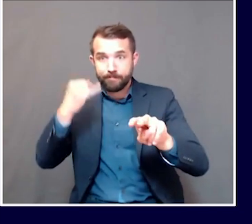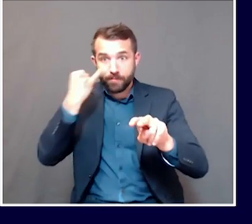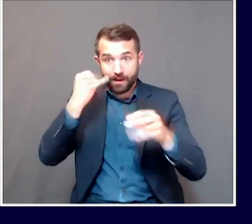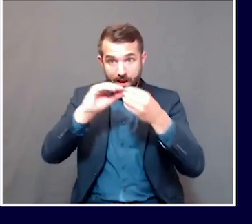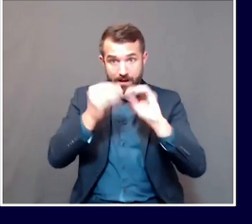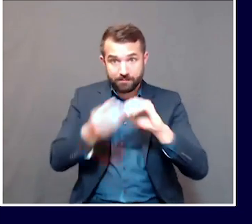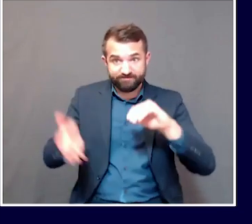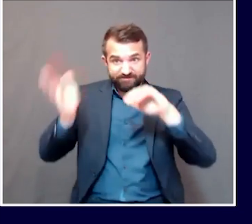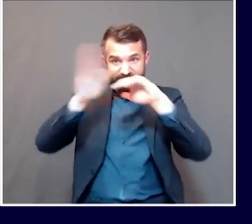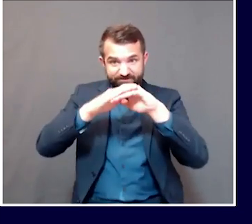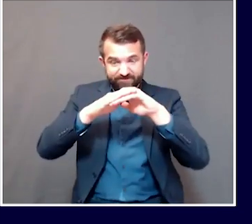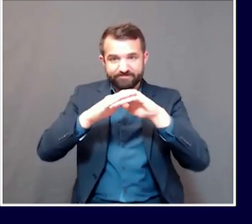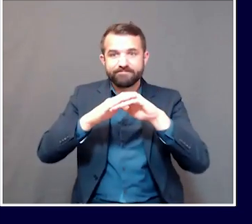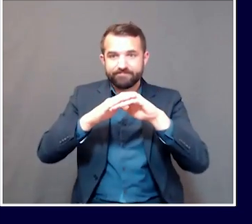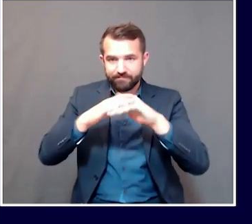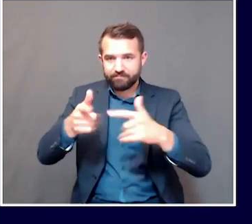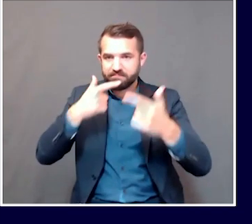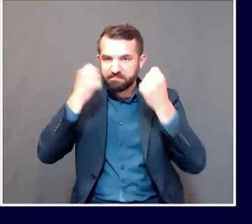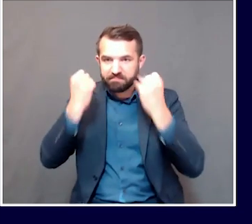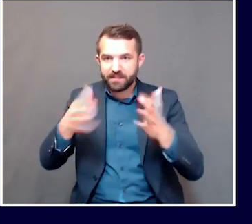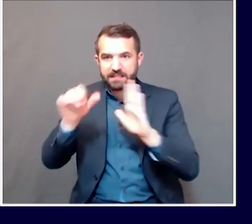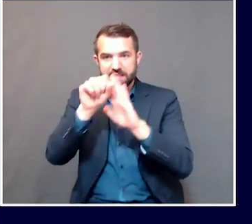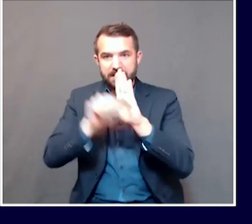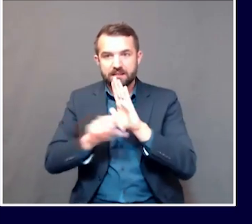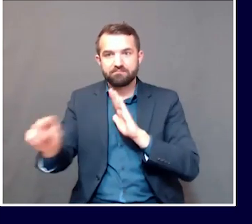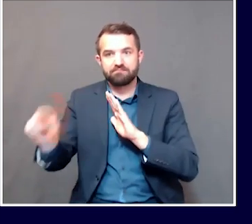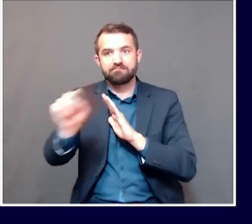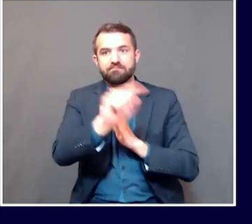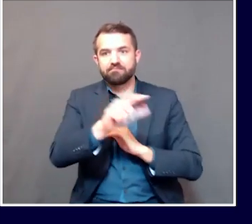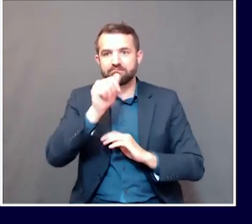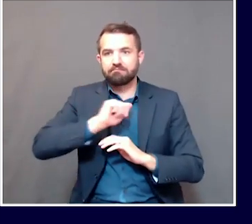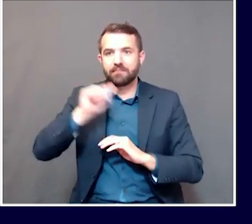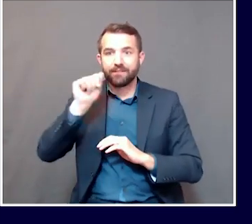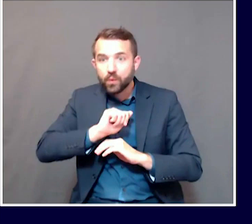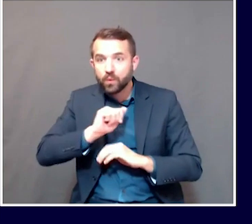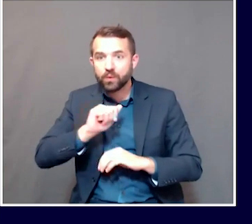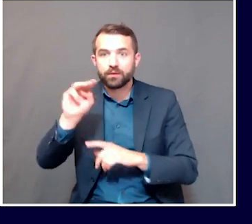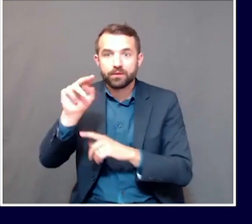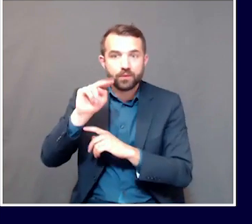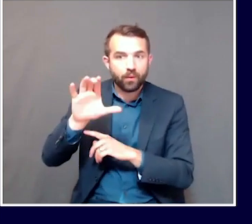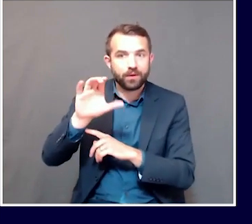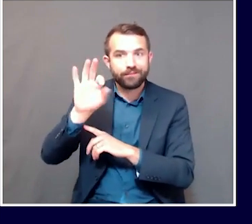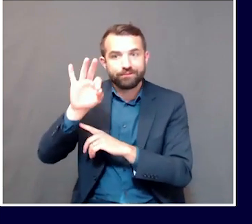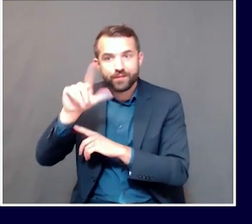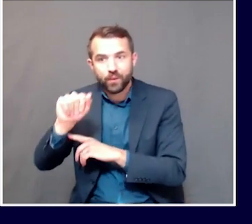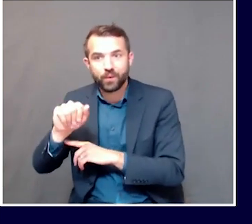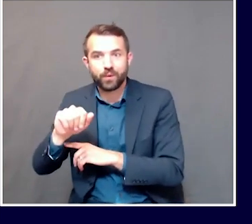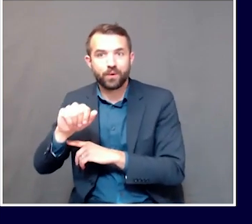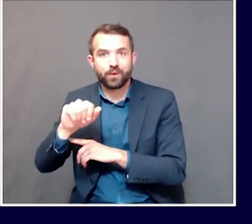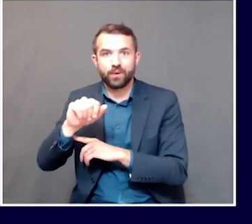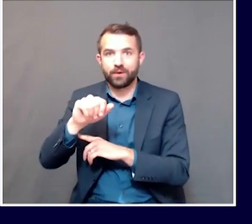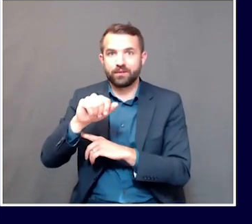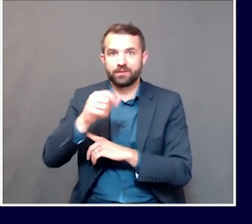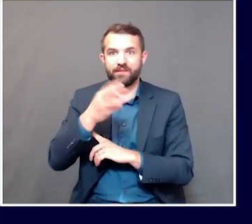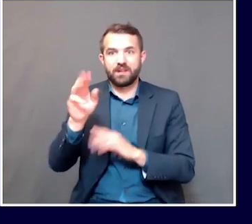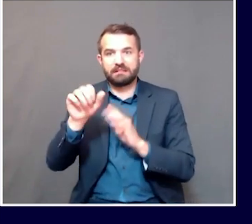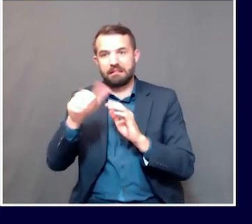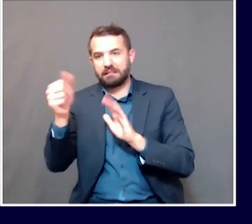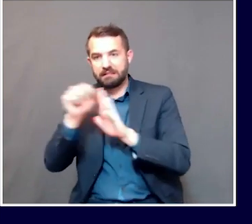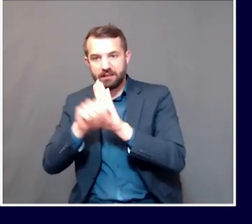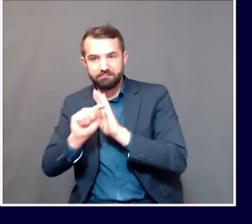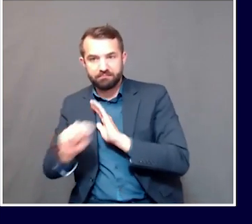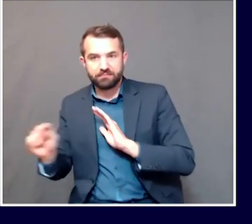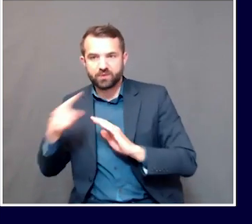have been a number of states, principally right now, Arizona, North Carolina, Florida, among others, that have seen significant